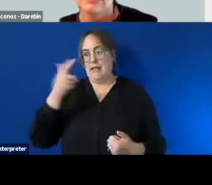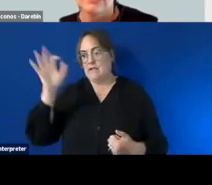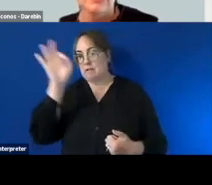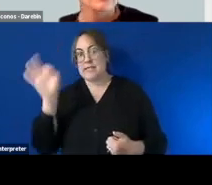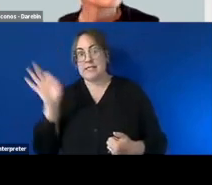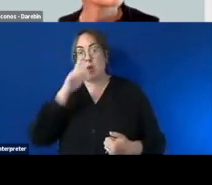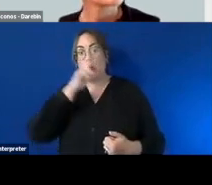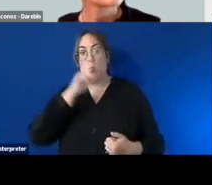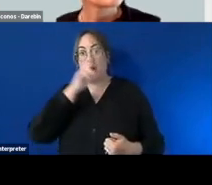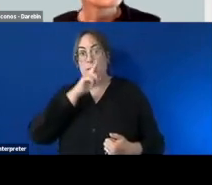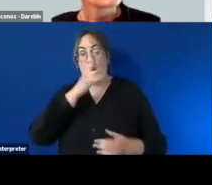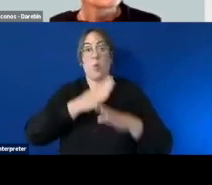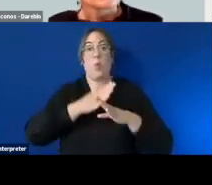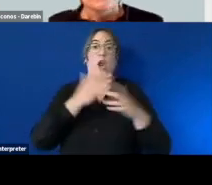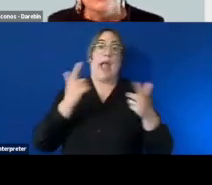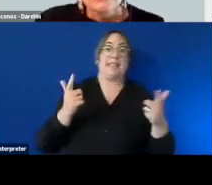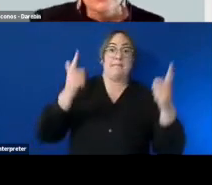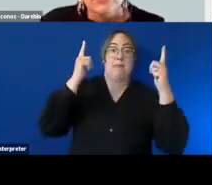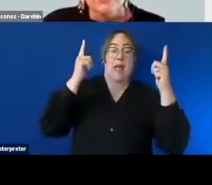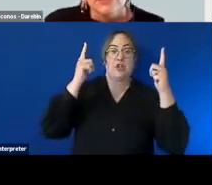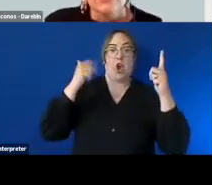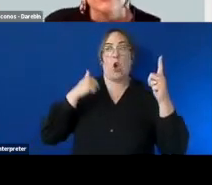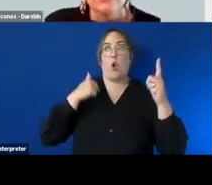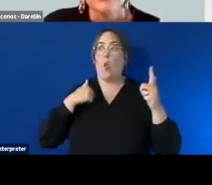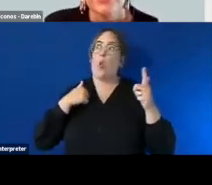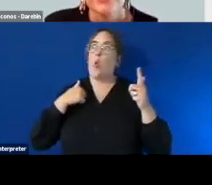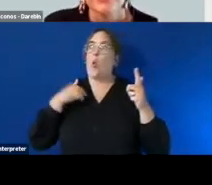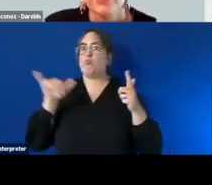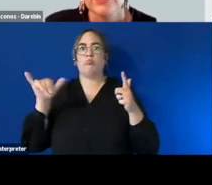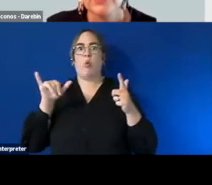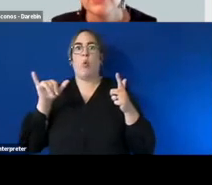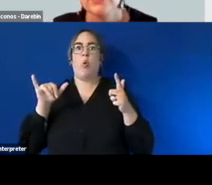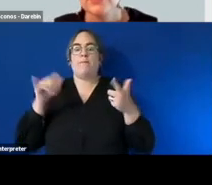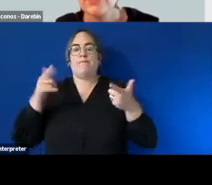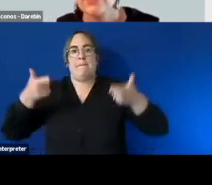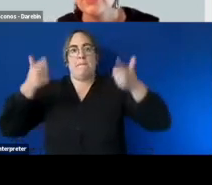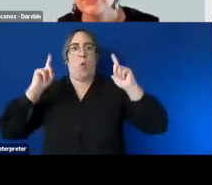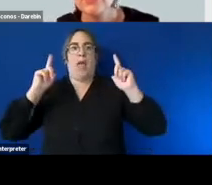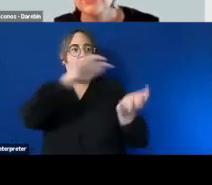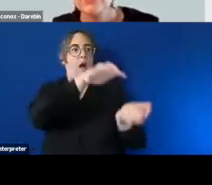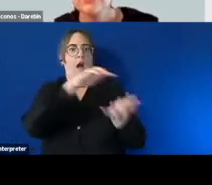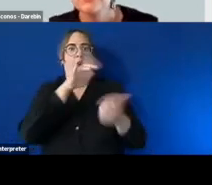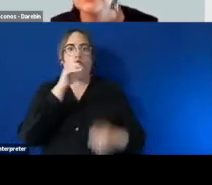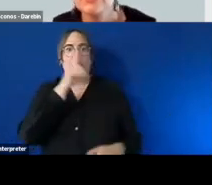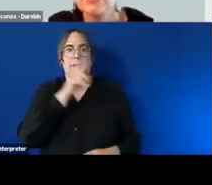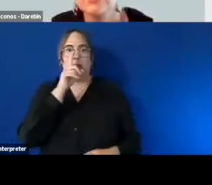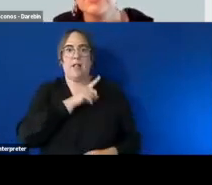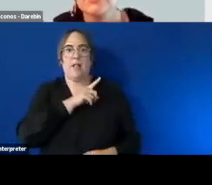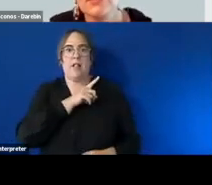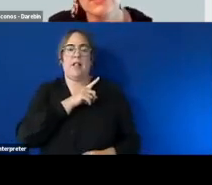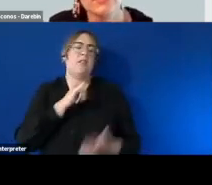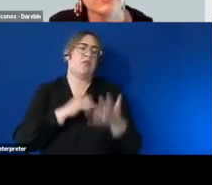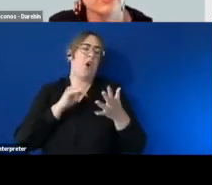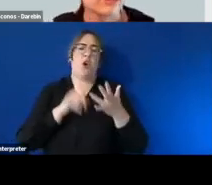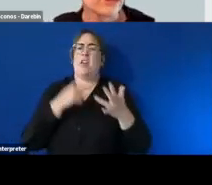managers um i think those stats speak for themselves um more than capable of doing a job as just as much as anyone else